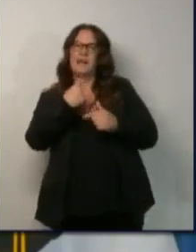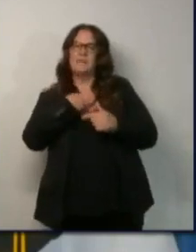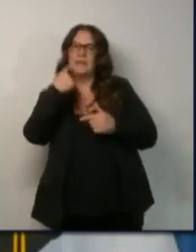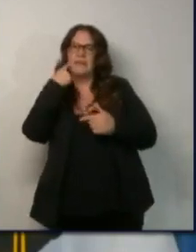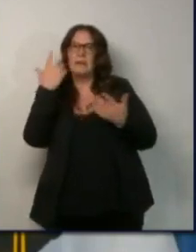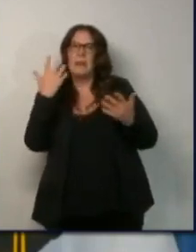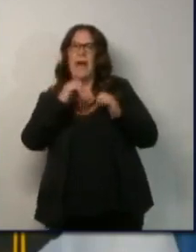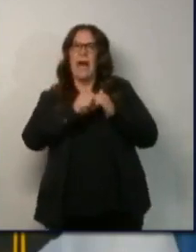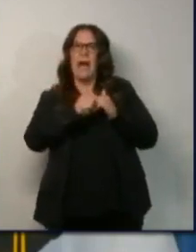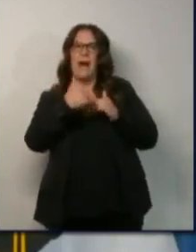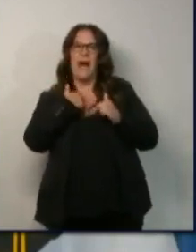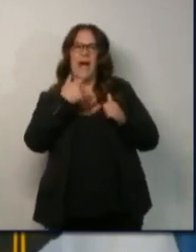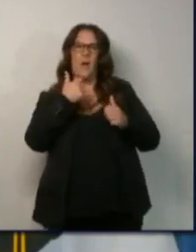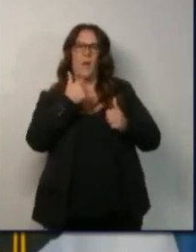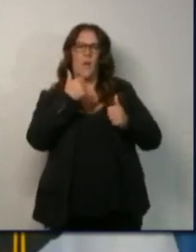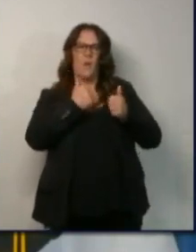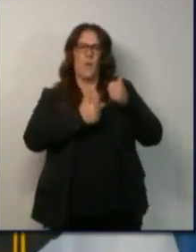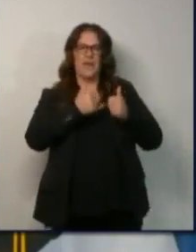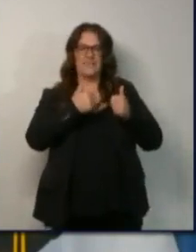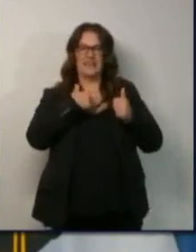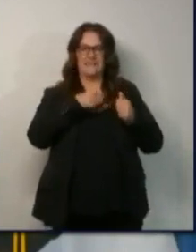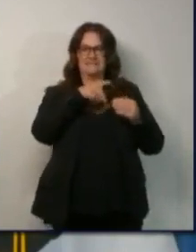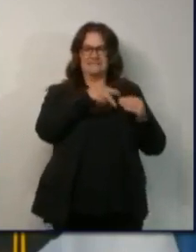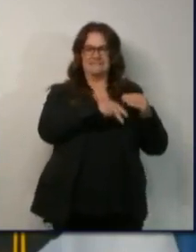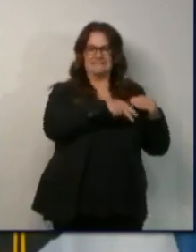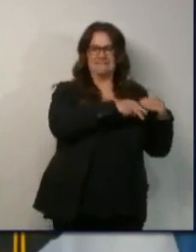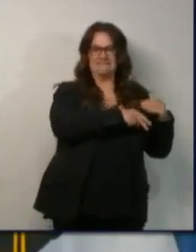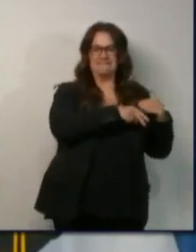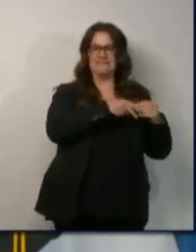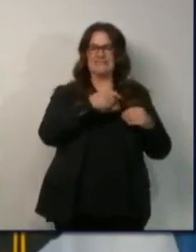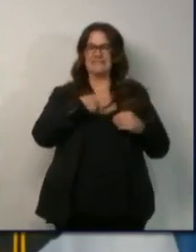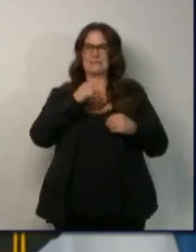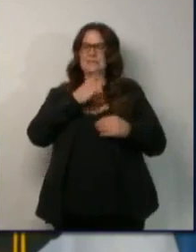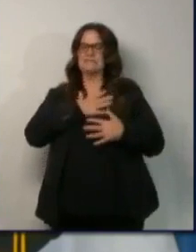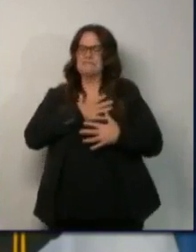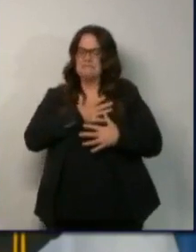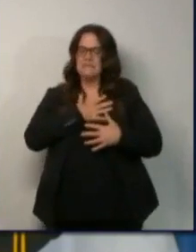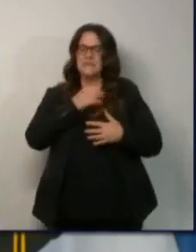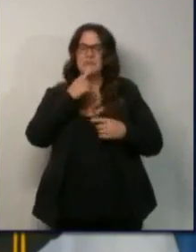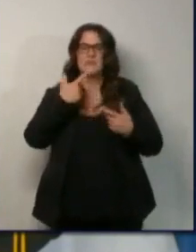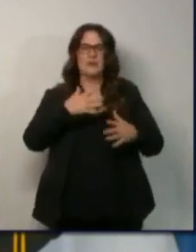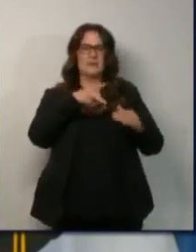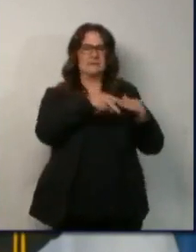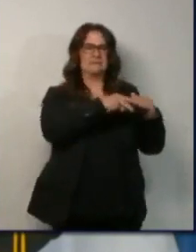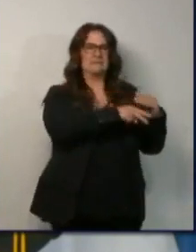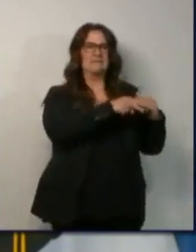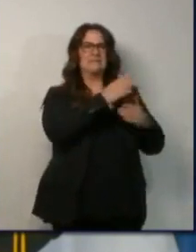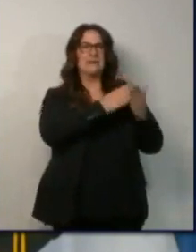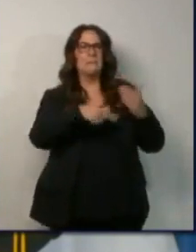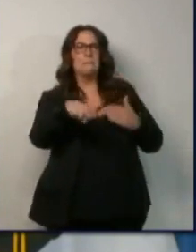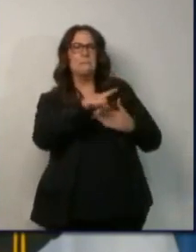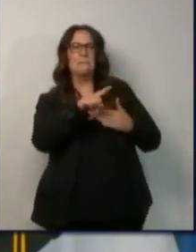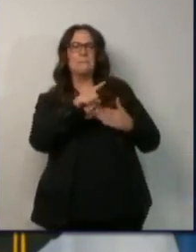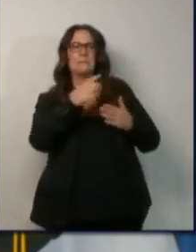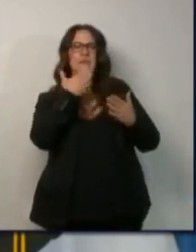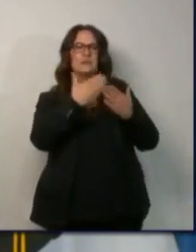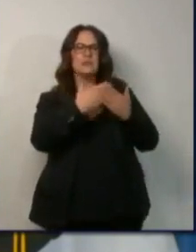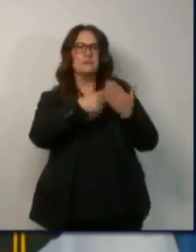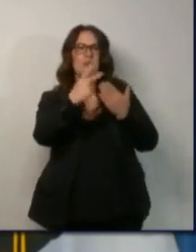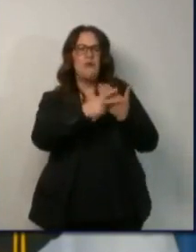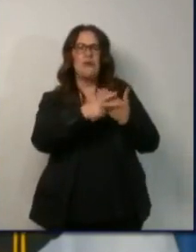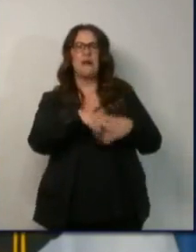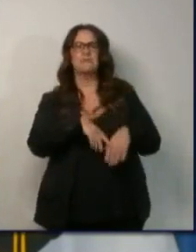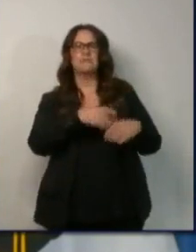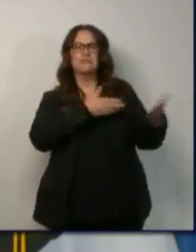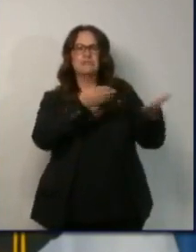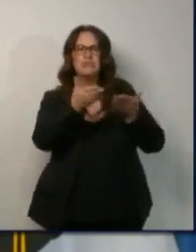Nothing breaks my heart more than making budget cuts. We have been making historic investments in the